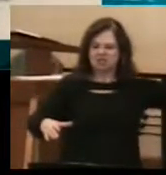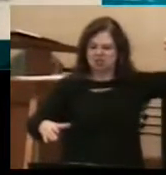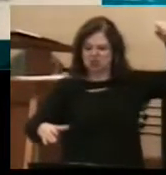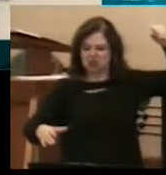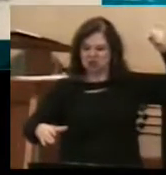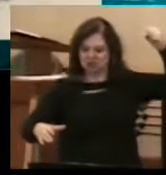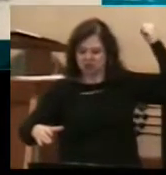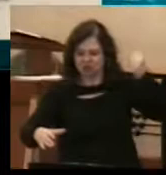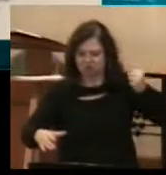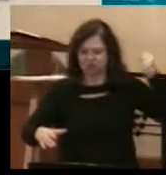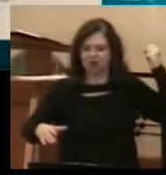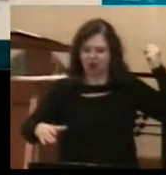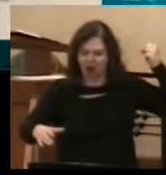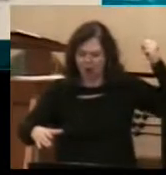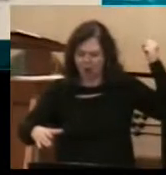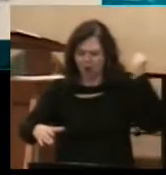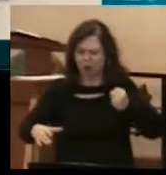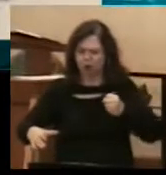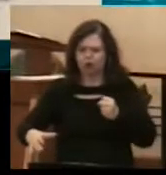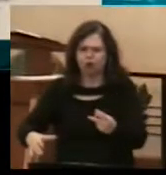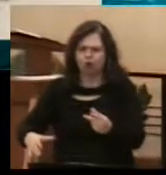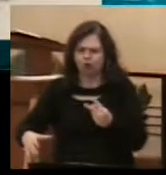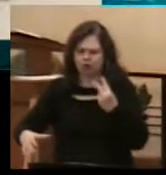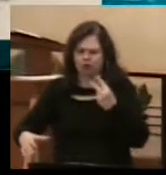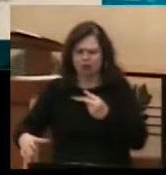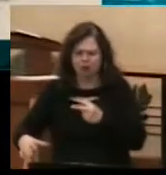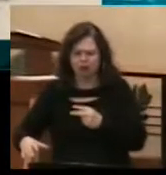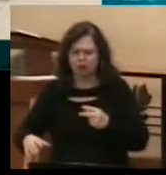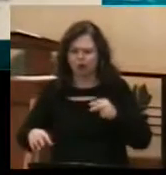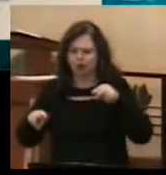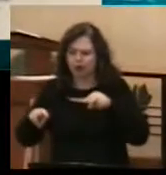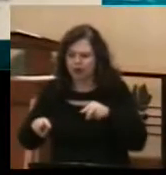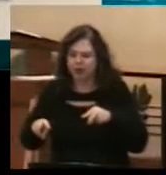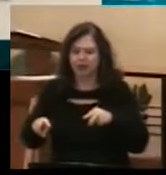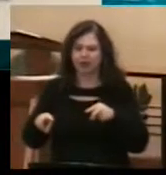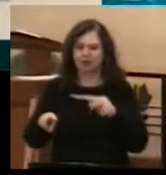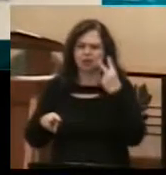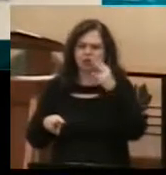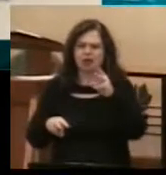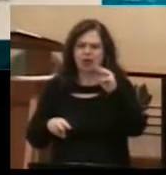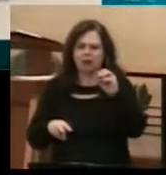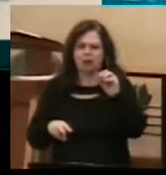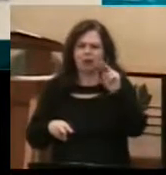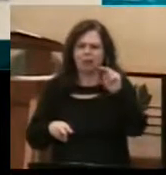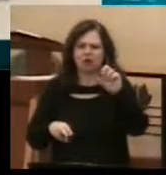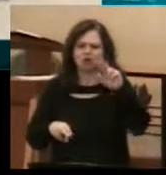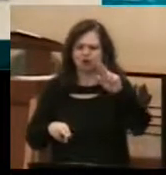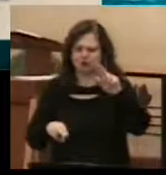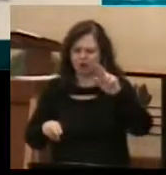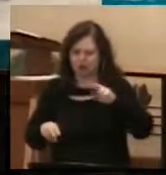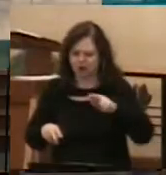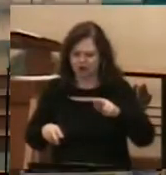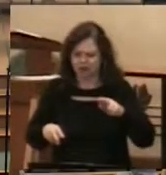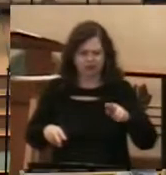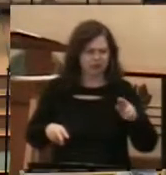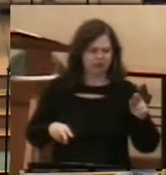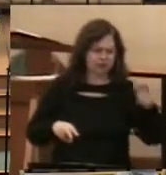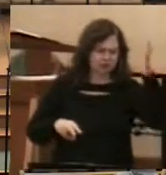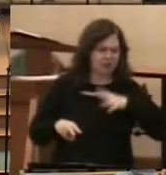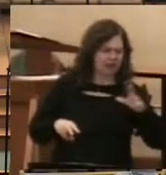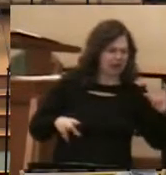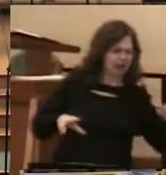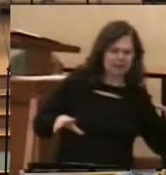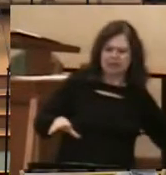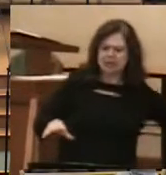when they saw the monster lurking below. Rice flung his spear and hit the six